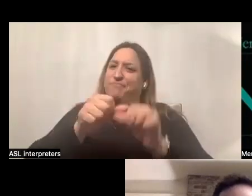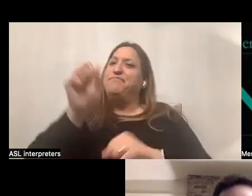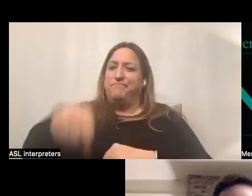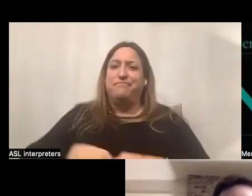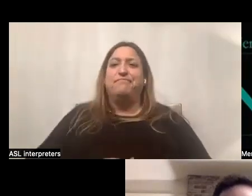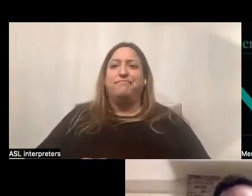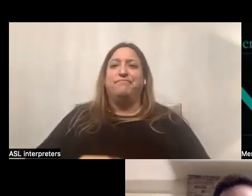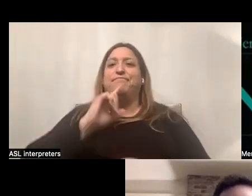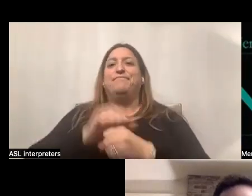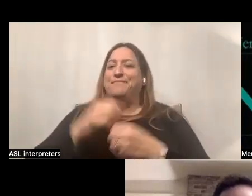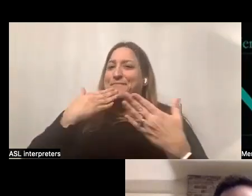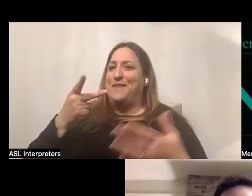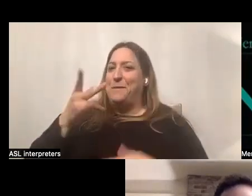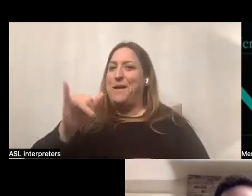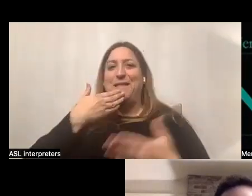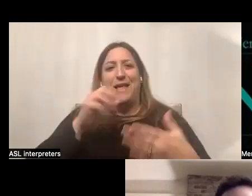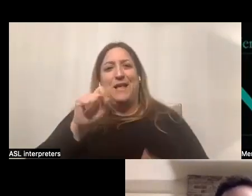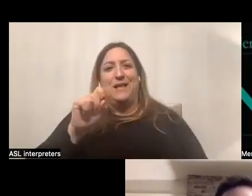Absolutely. Thanks, Patty. Thanks, Steve.